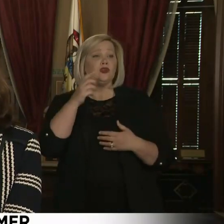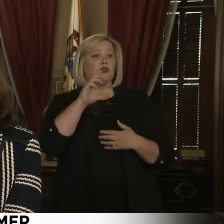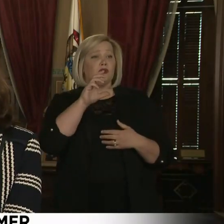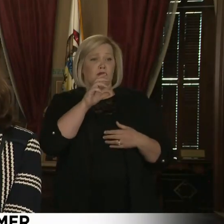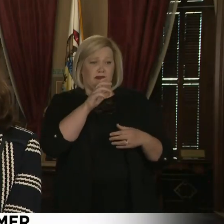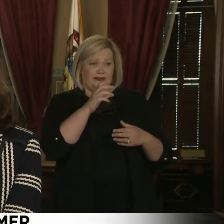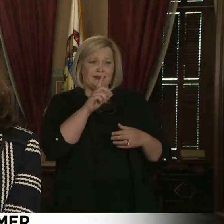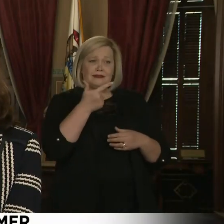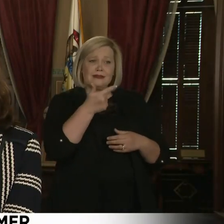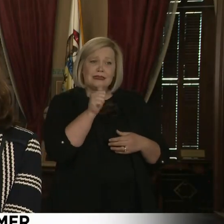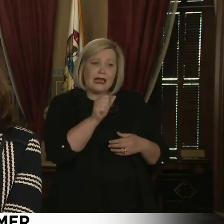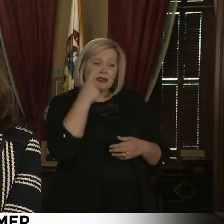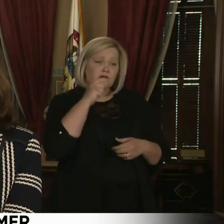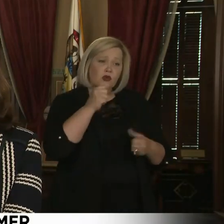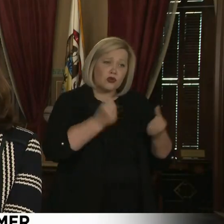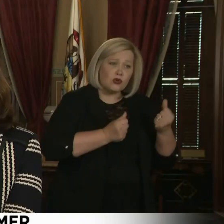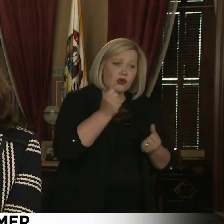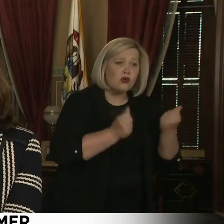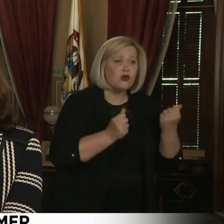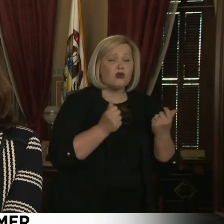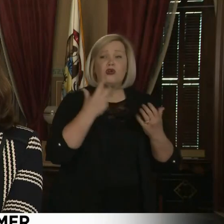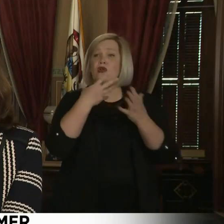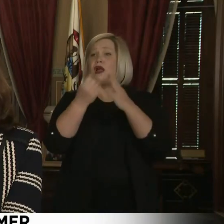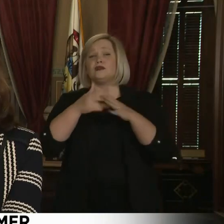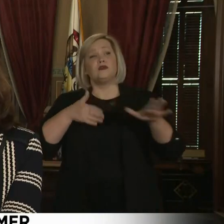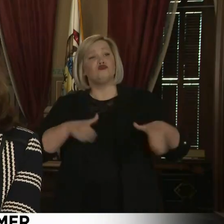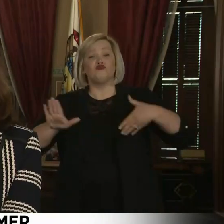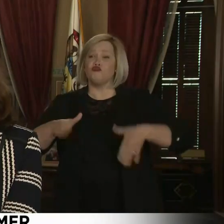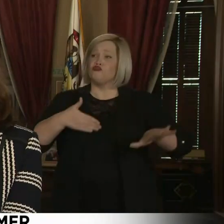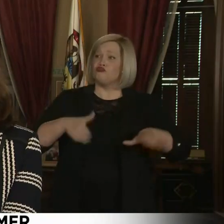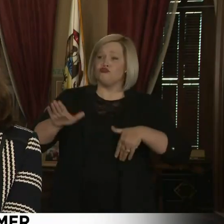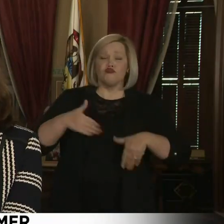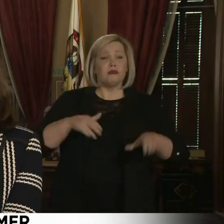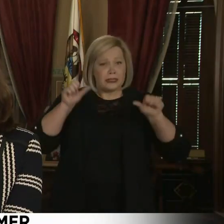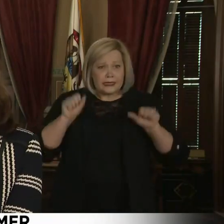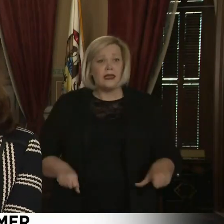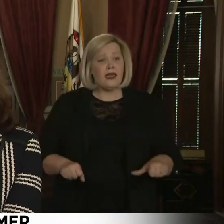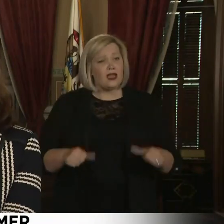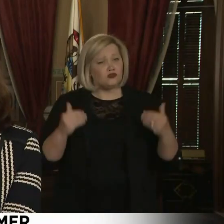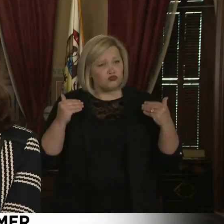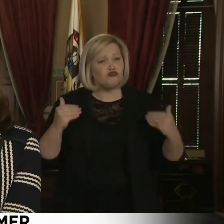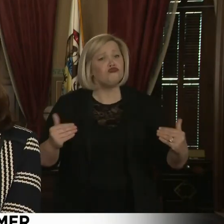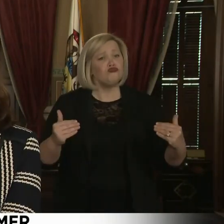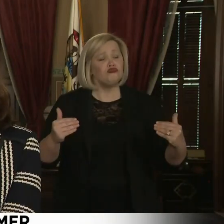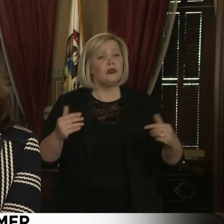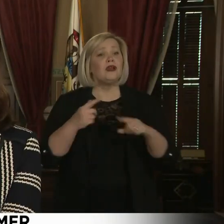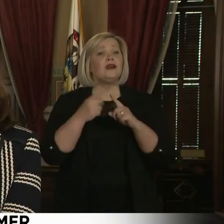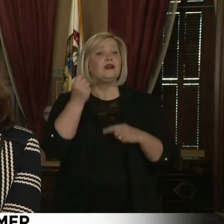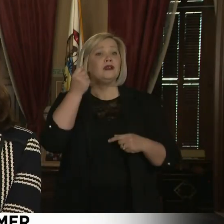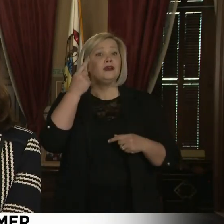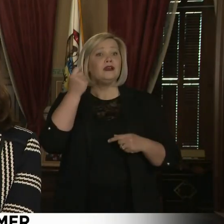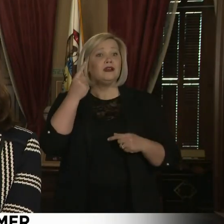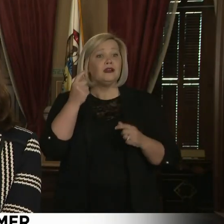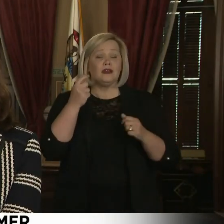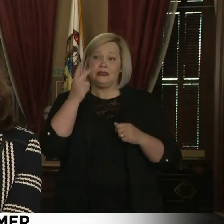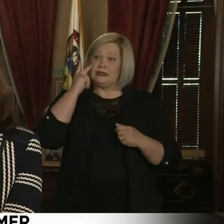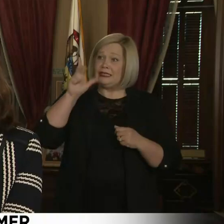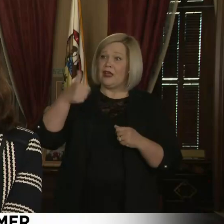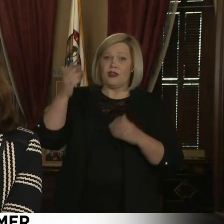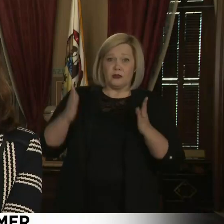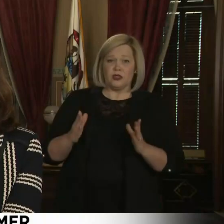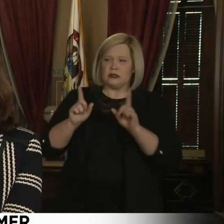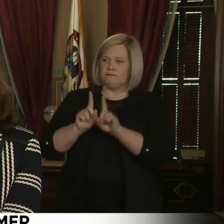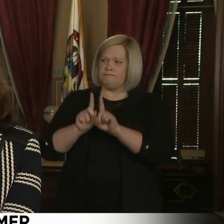car with gas or going outside for a walk. But when you are out, you need to stay six feet away from anyone else.